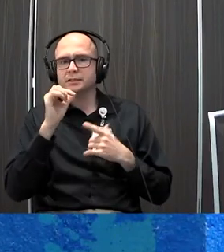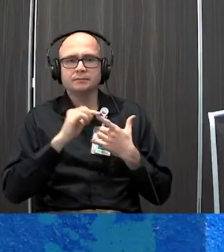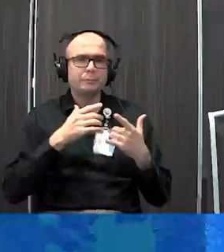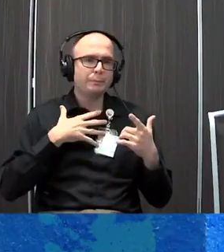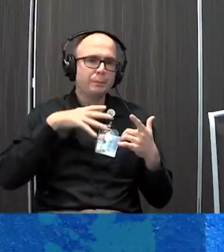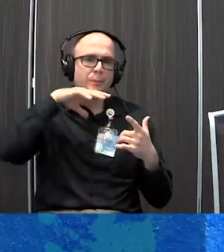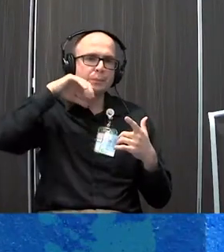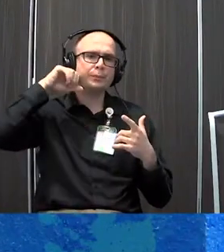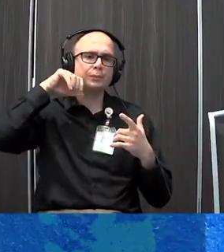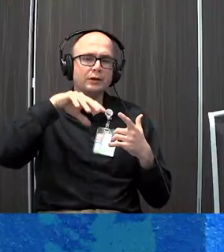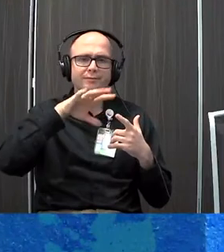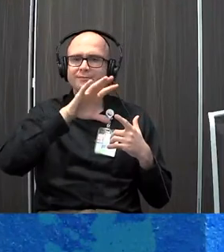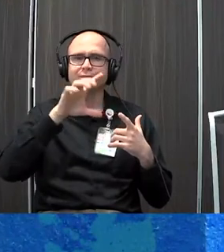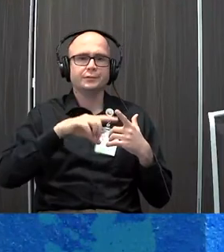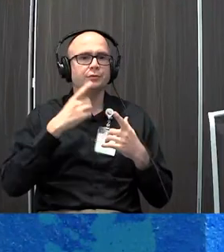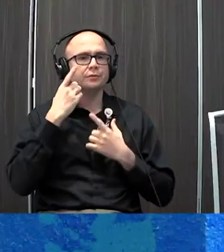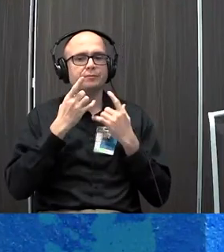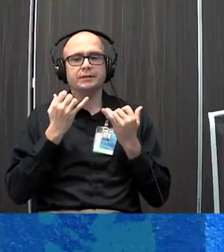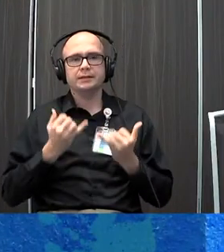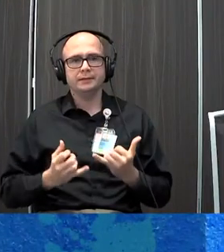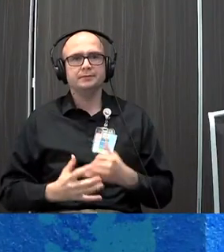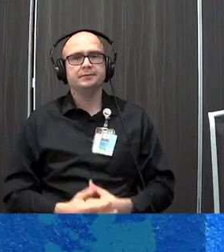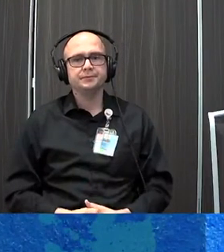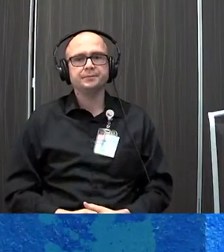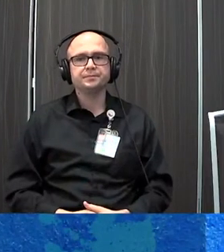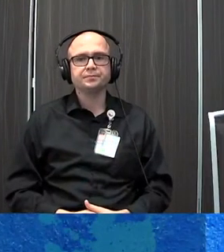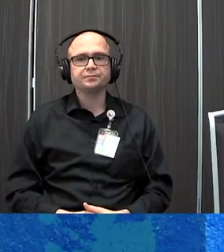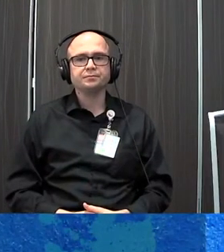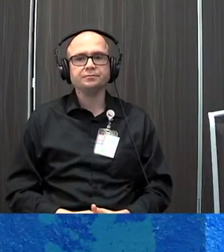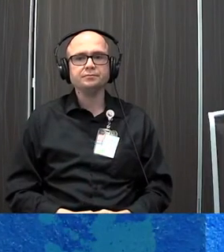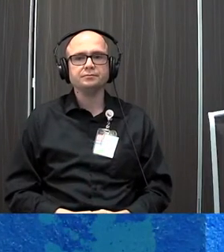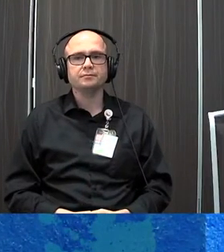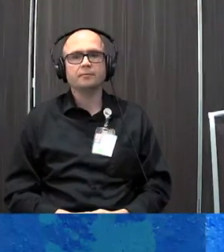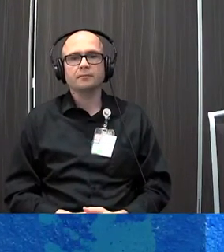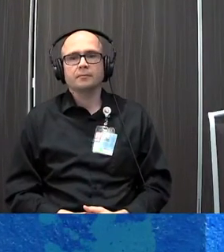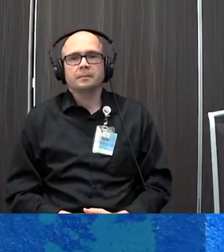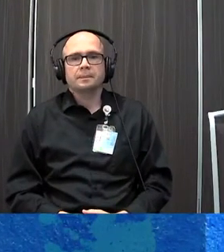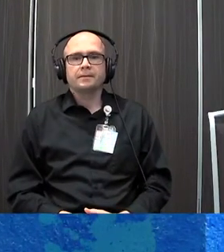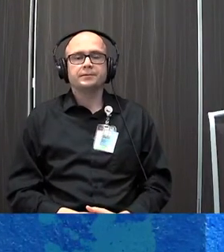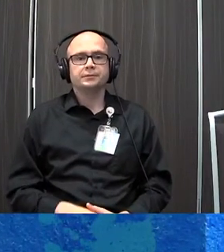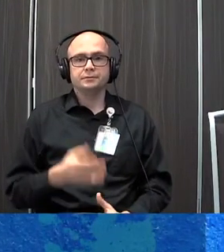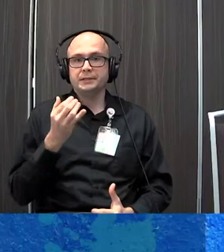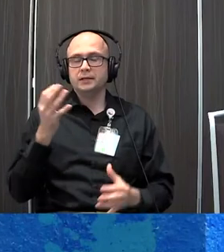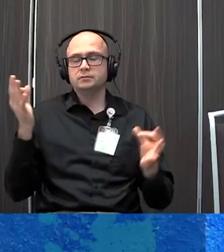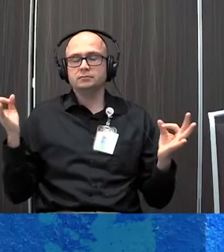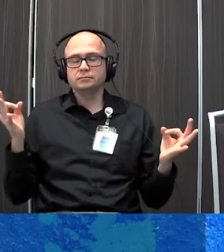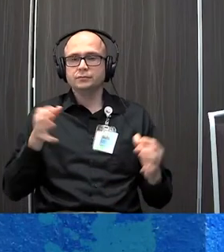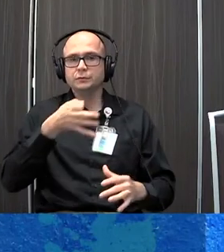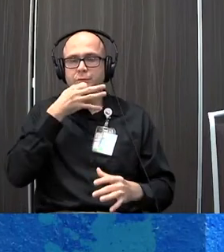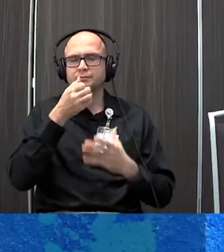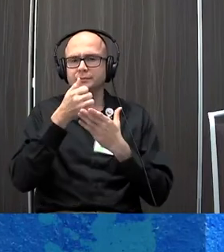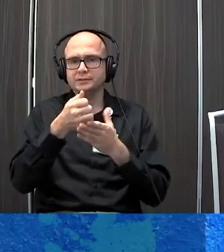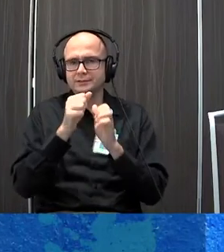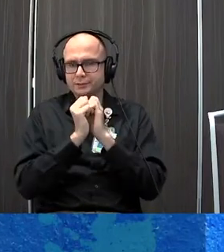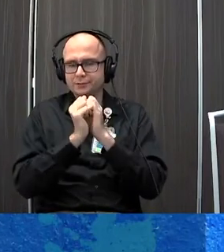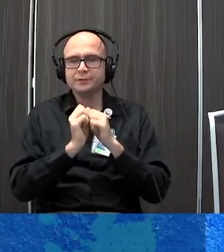breath. You're just coming back to your present moment experience. So in a mindfulness meditation, and we're going to do one in a moment here, I'm going